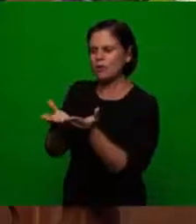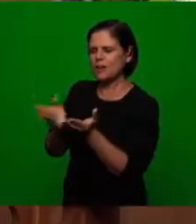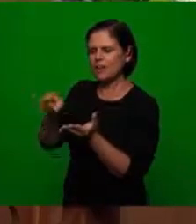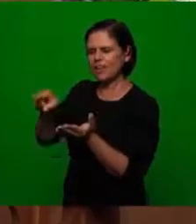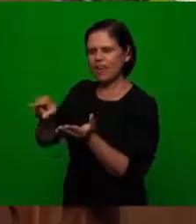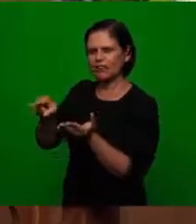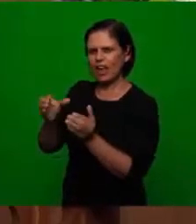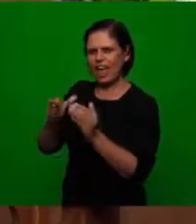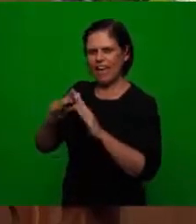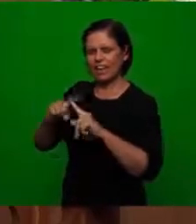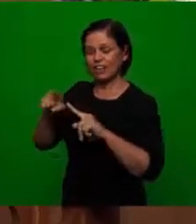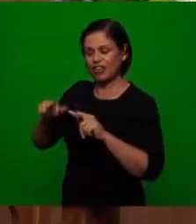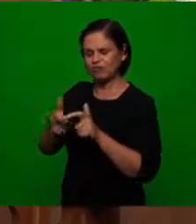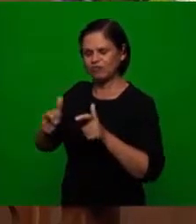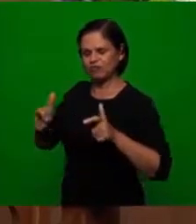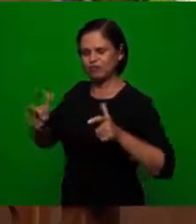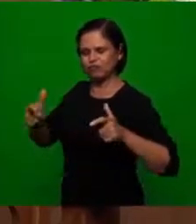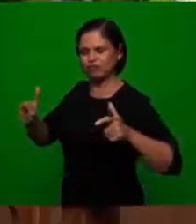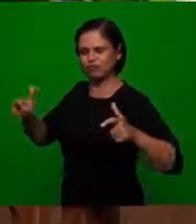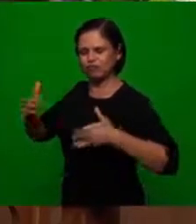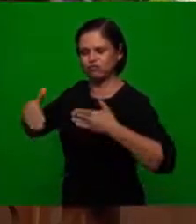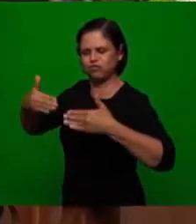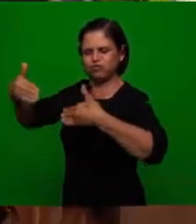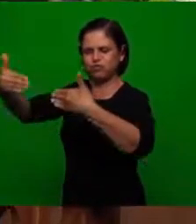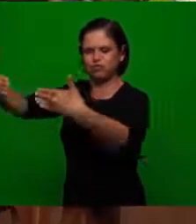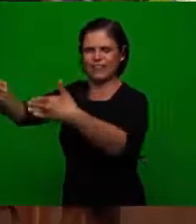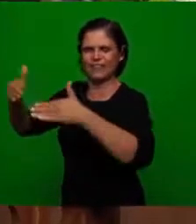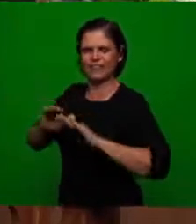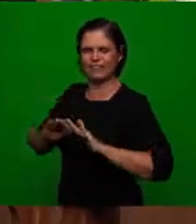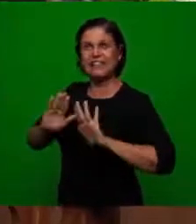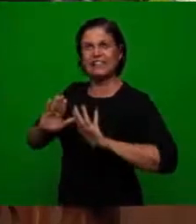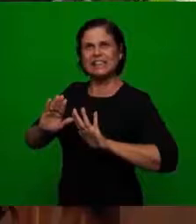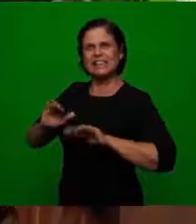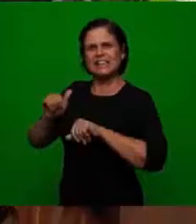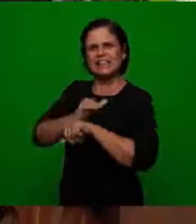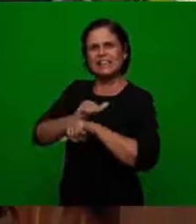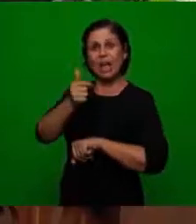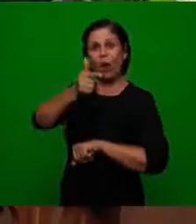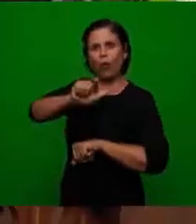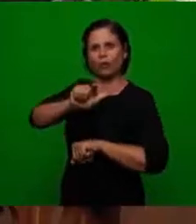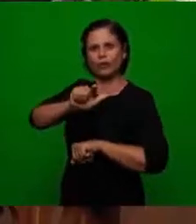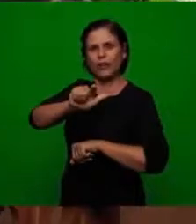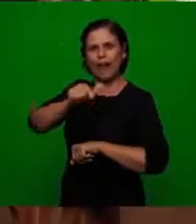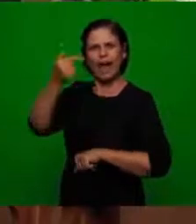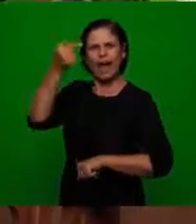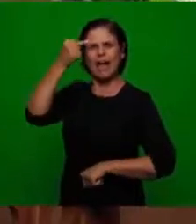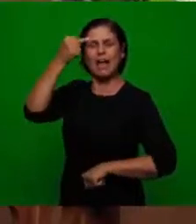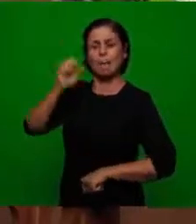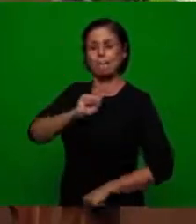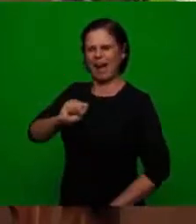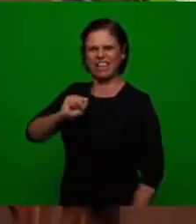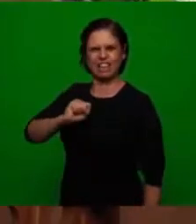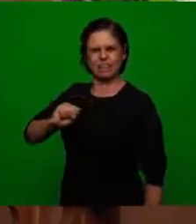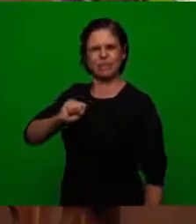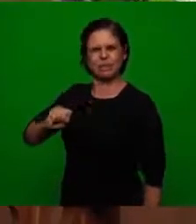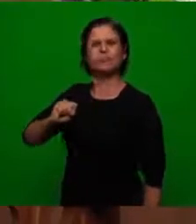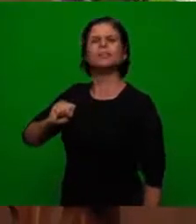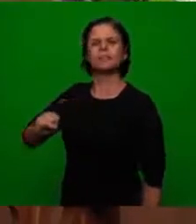Christians the church is growing and it's growing and it's going everywhere so there's only one way out it's to kill